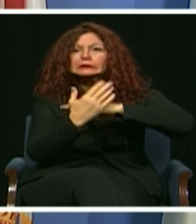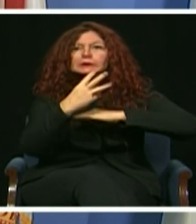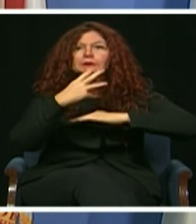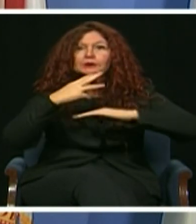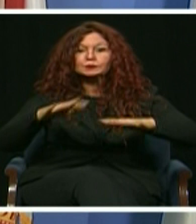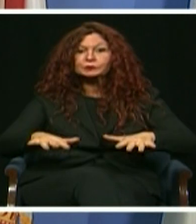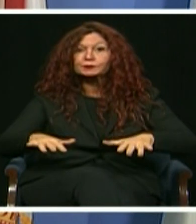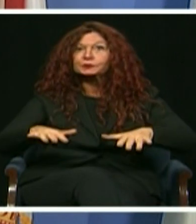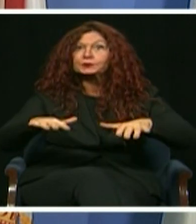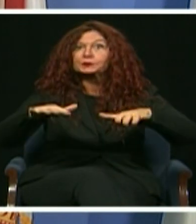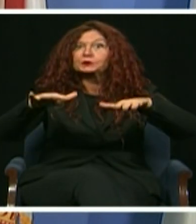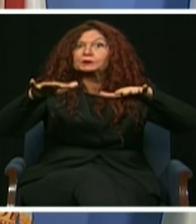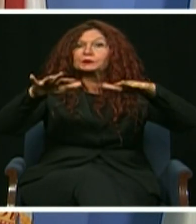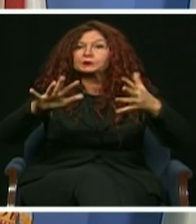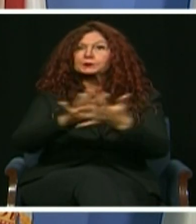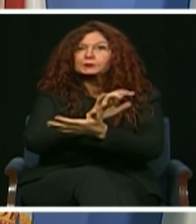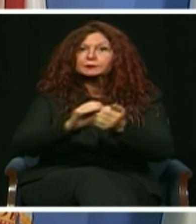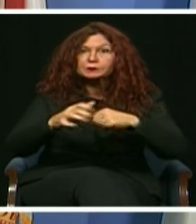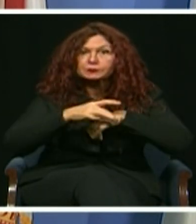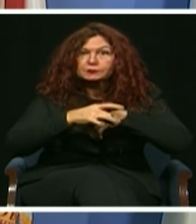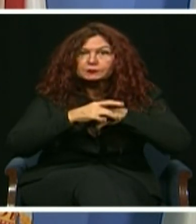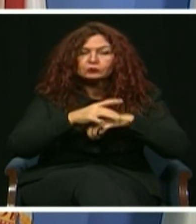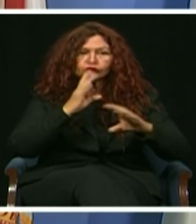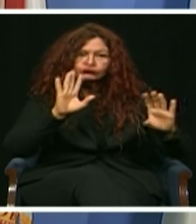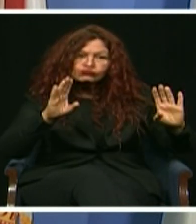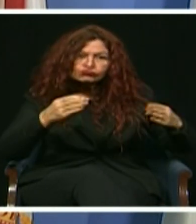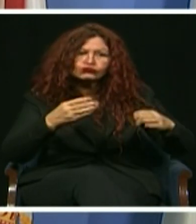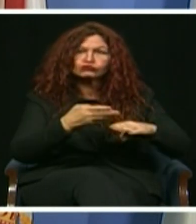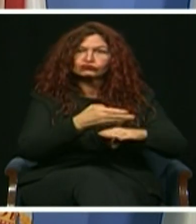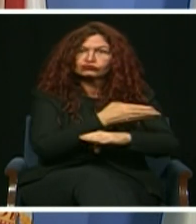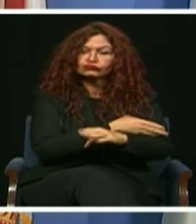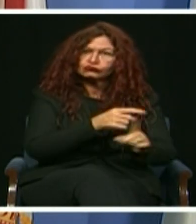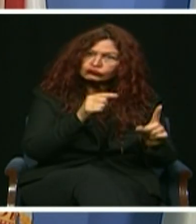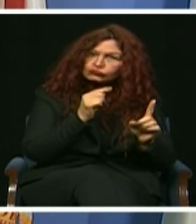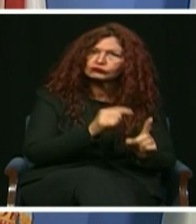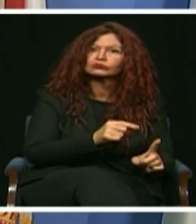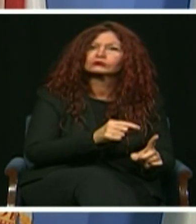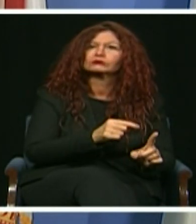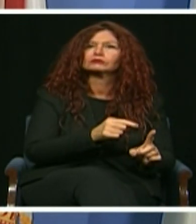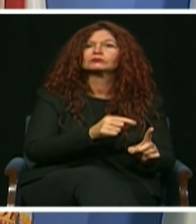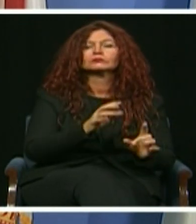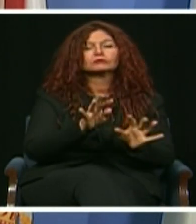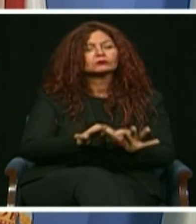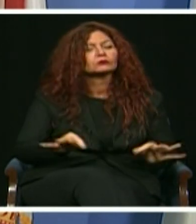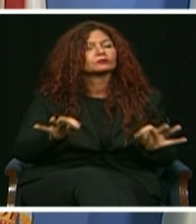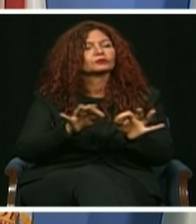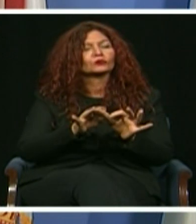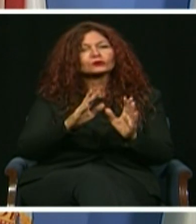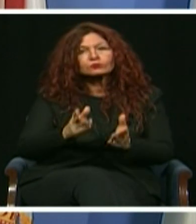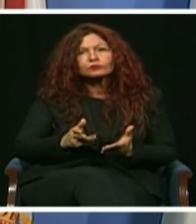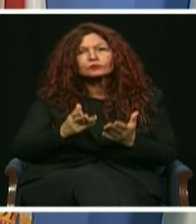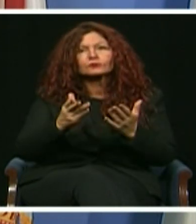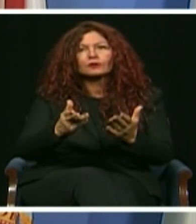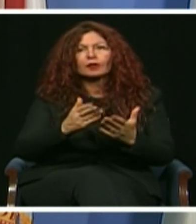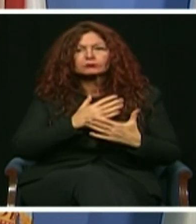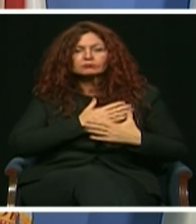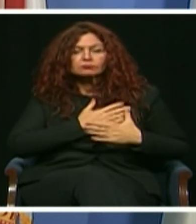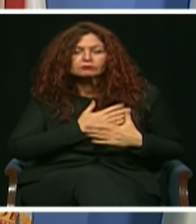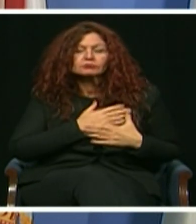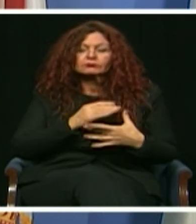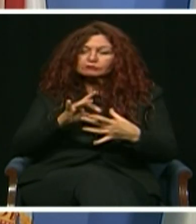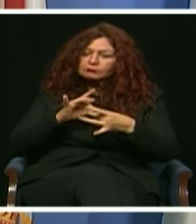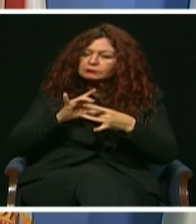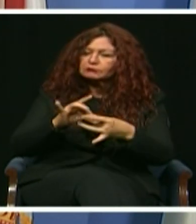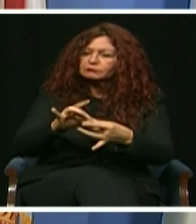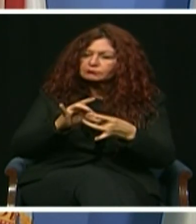community to bring new ideas into our decision-making and deliver a more compassionate, caring, connected government.